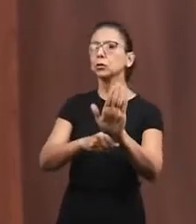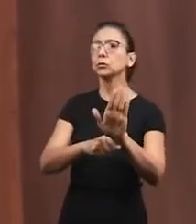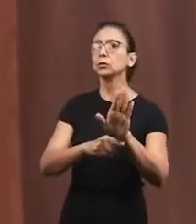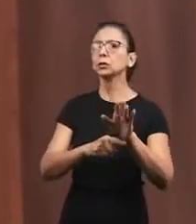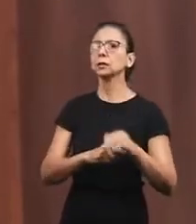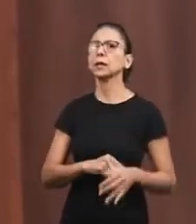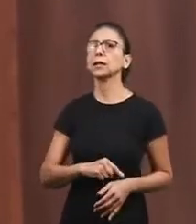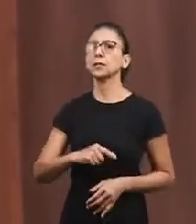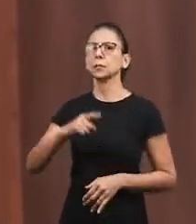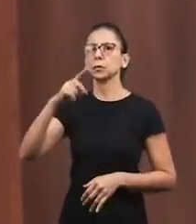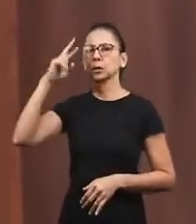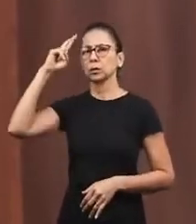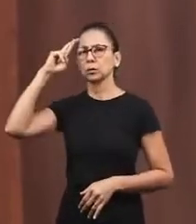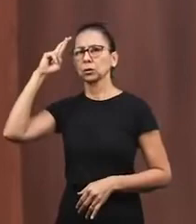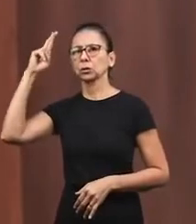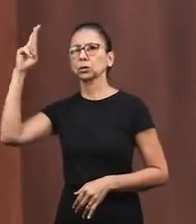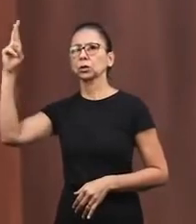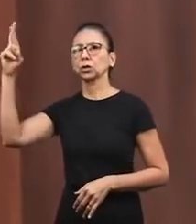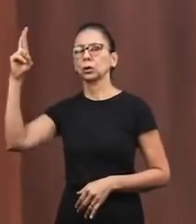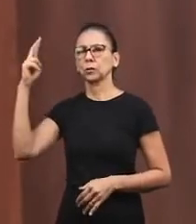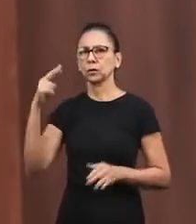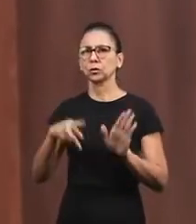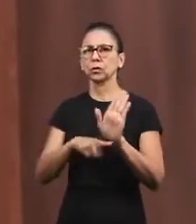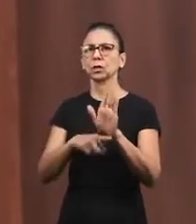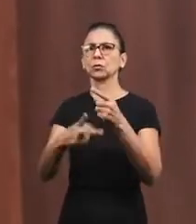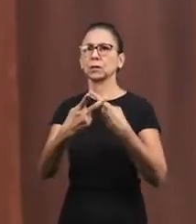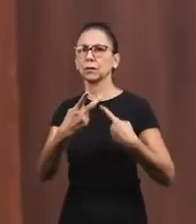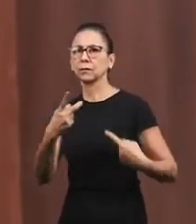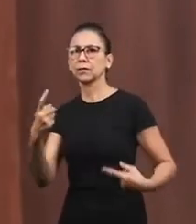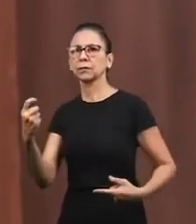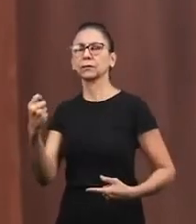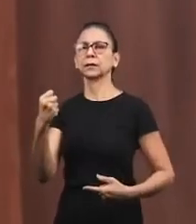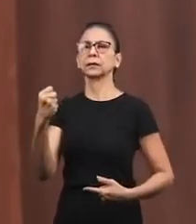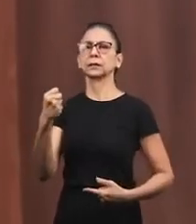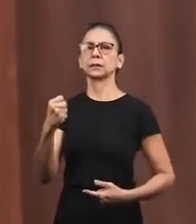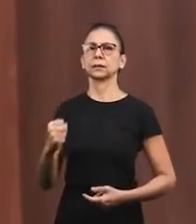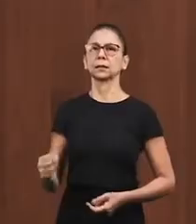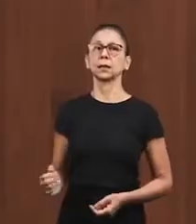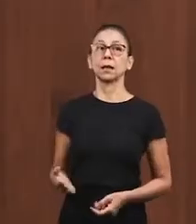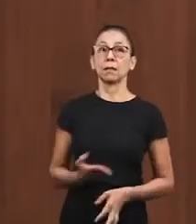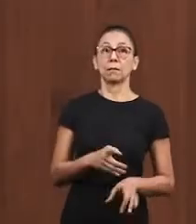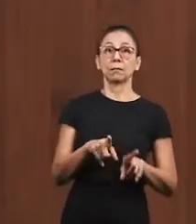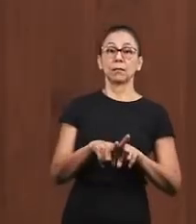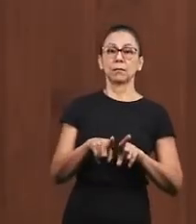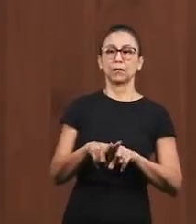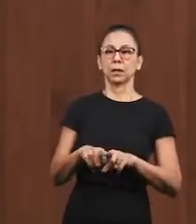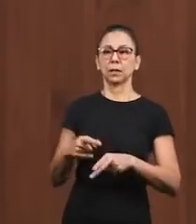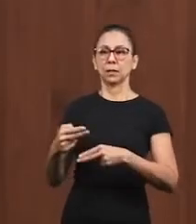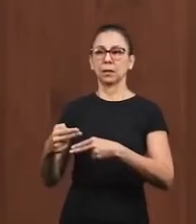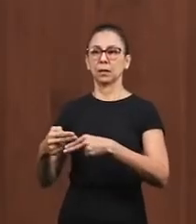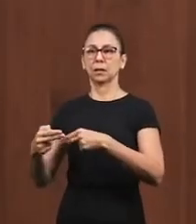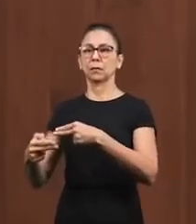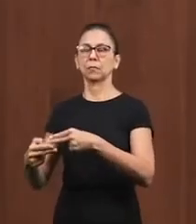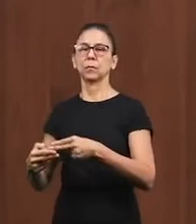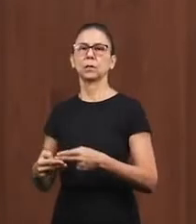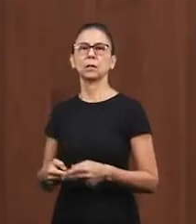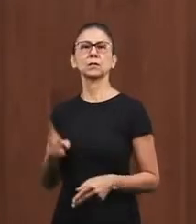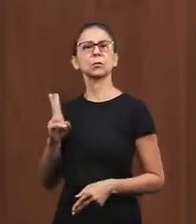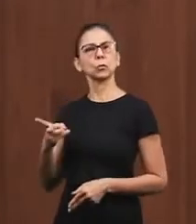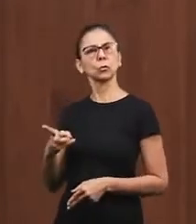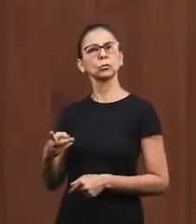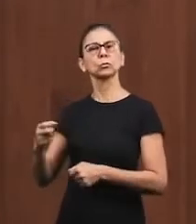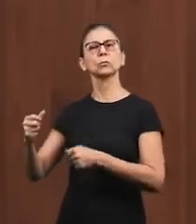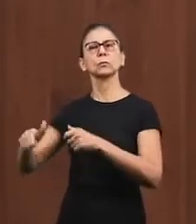in your heart and you will be victorious Nehemiah there continued that purpose